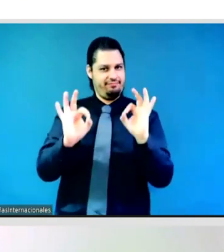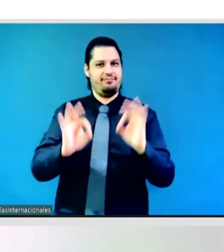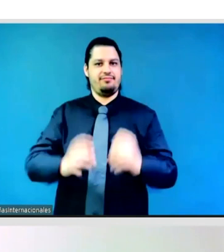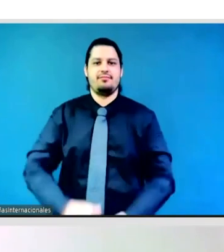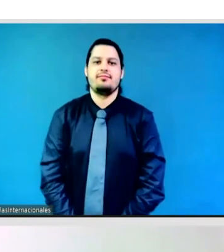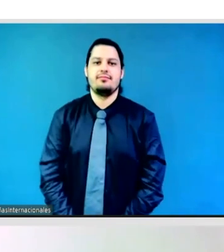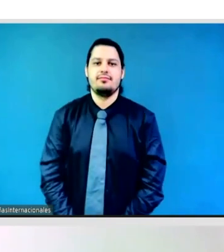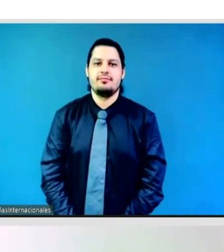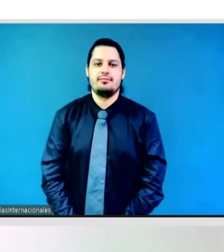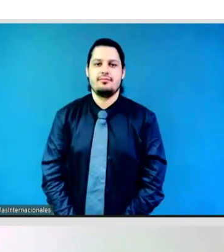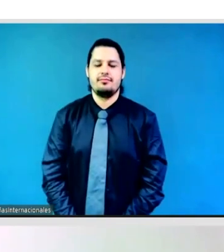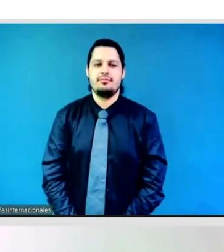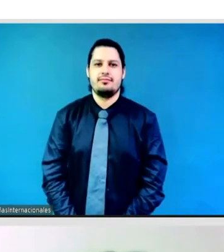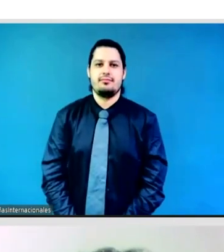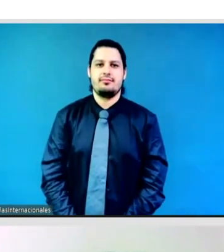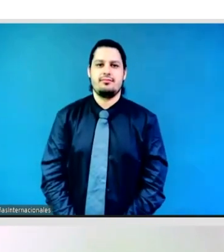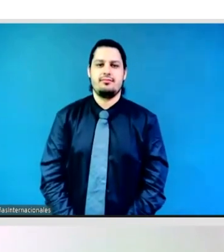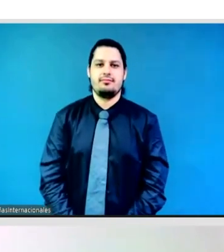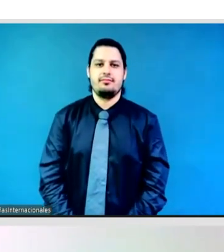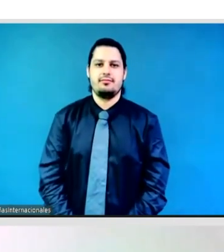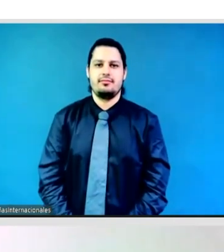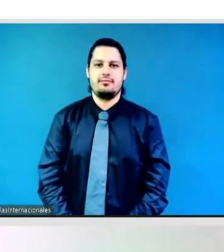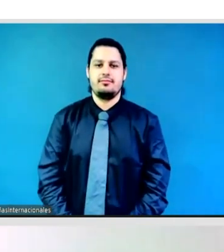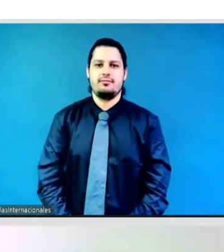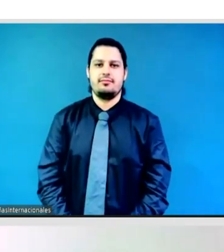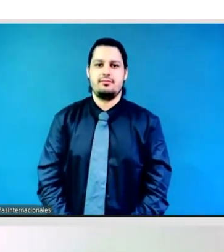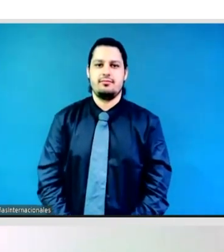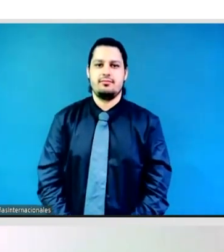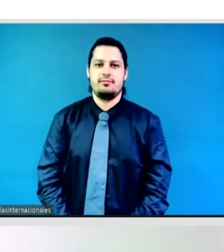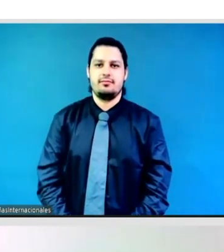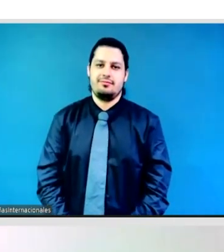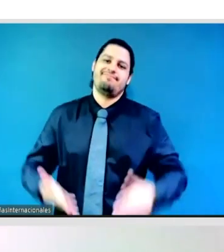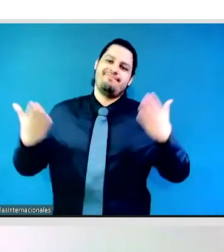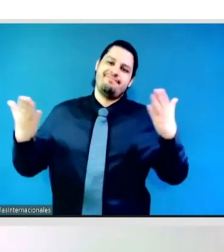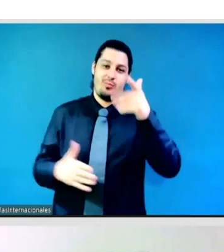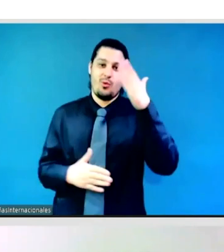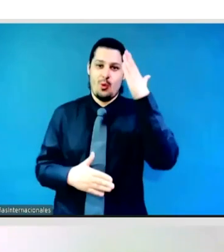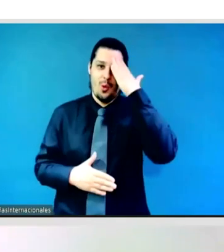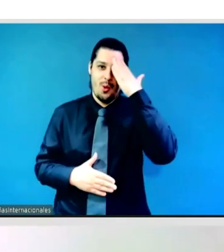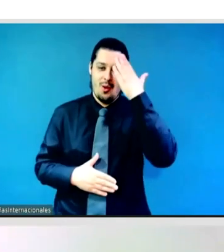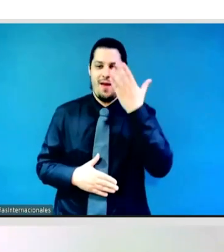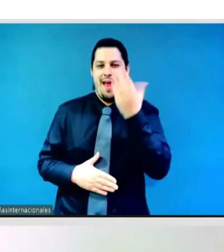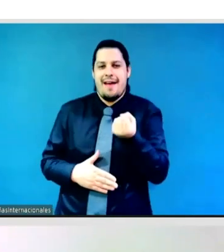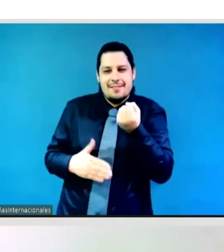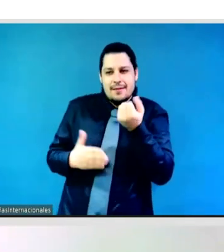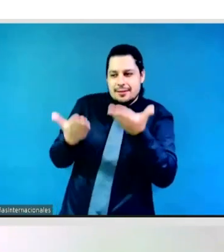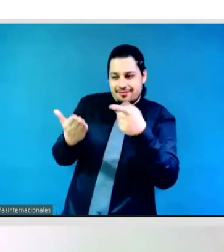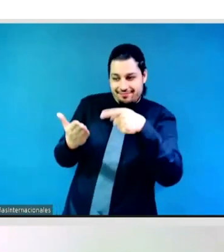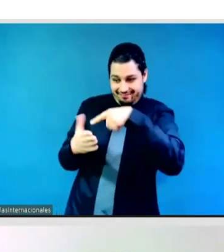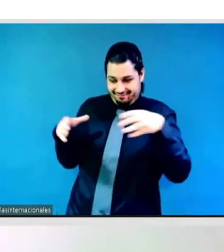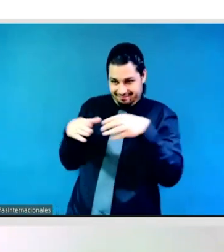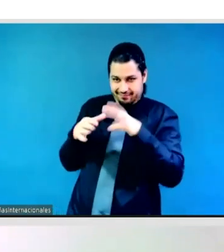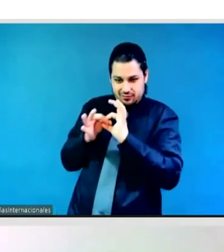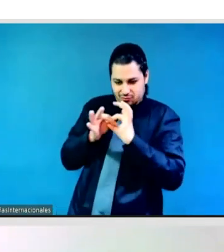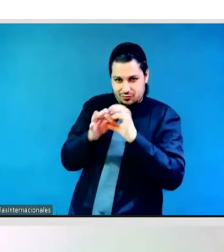but what are the different layers of it. So usually people talk about sex segregation, but then people don't go on to speak of disability